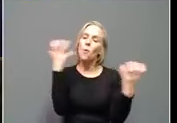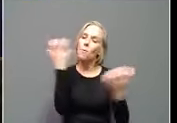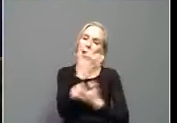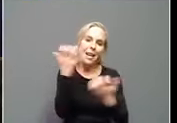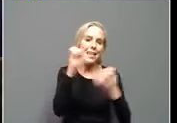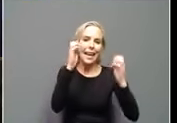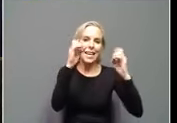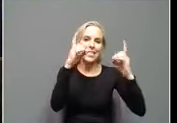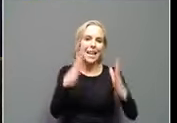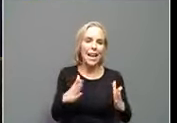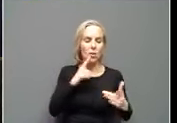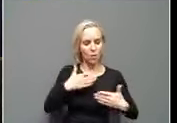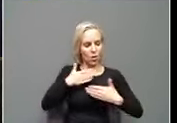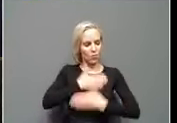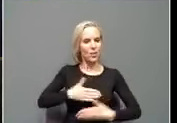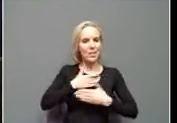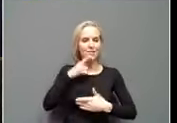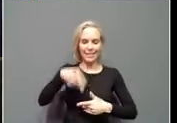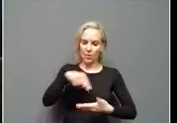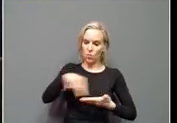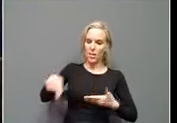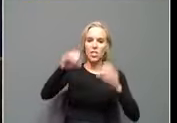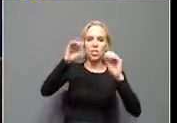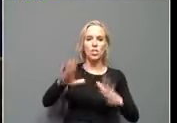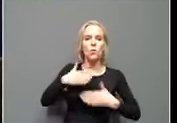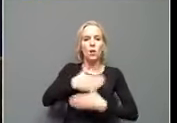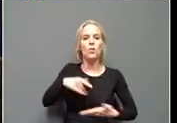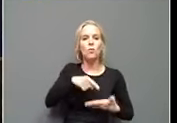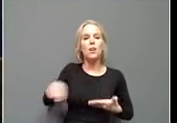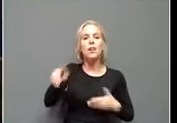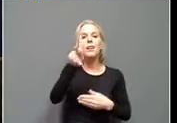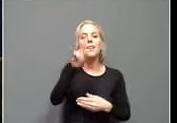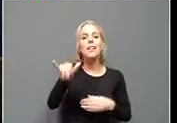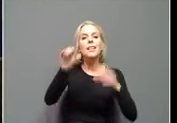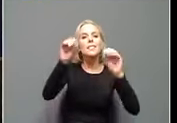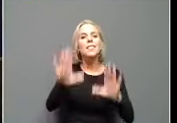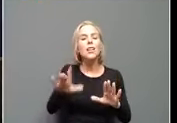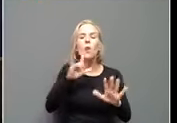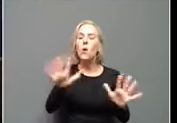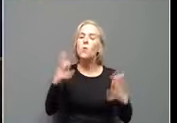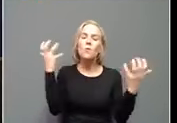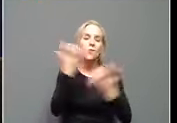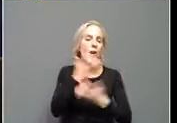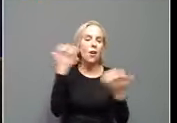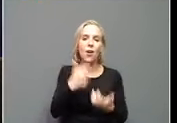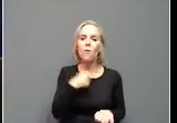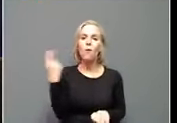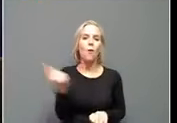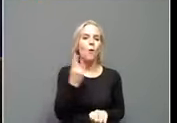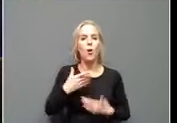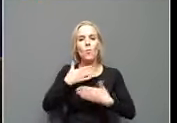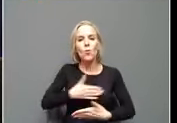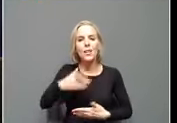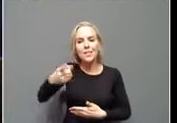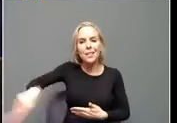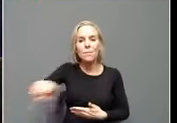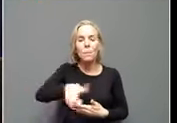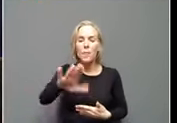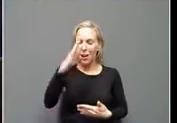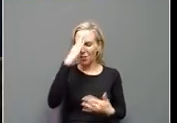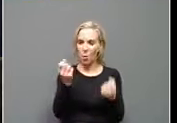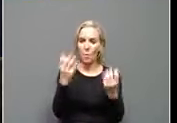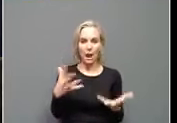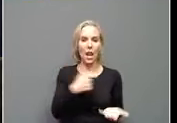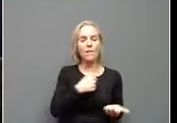Teacher Appreciation Week. Kentucky teachers are remarkable. We've always appreciated them, but I know many of us,